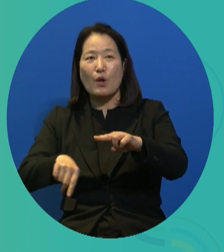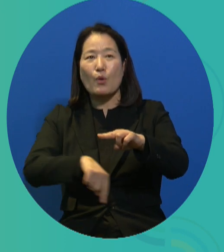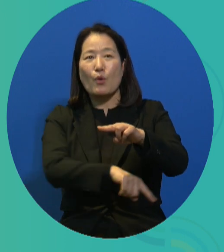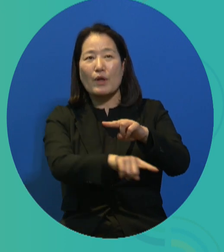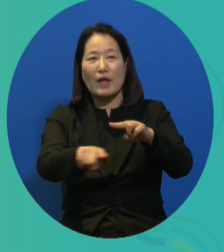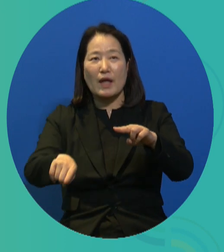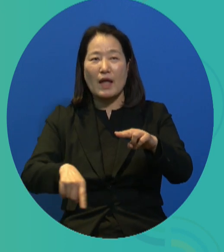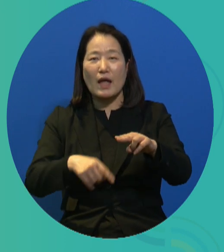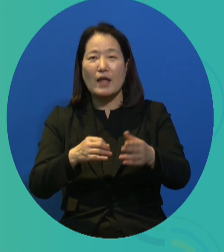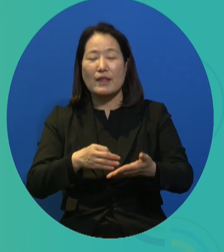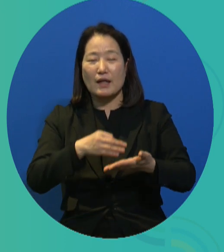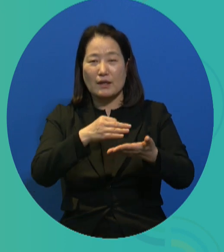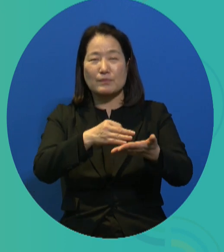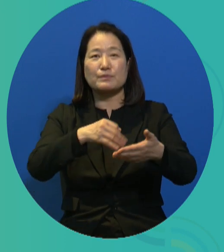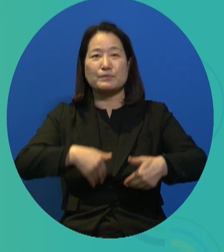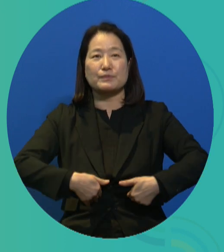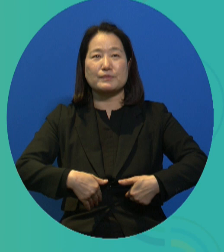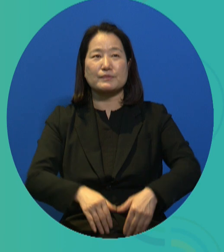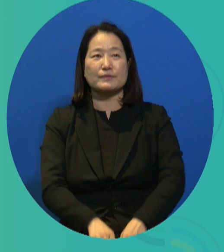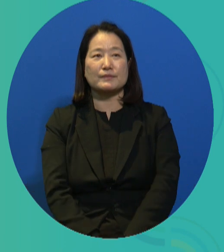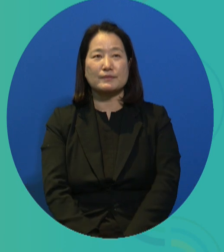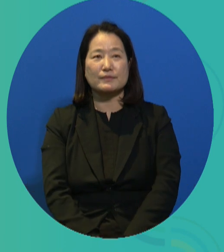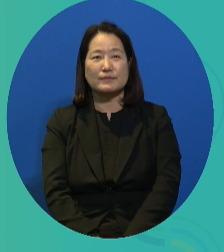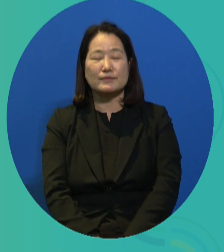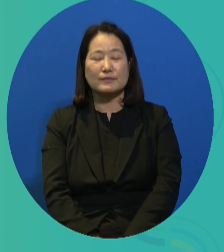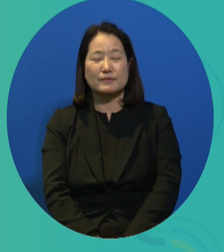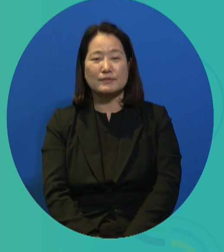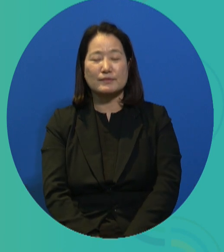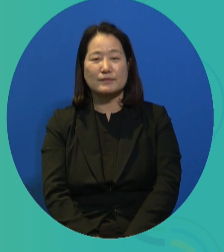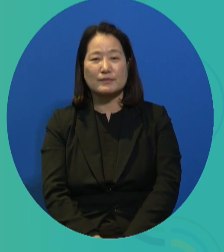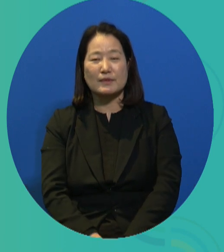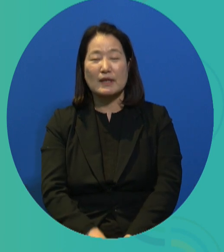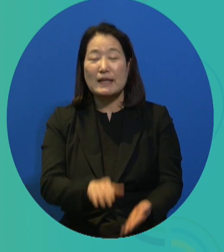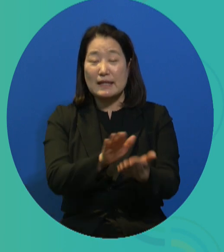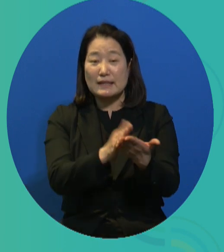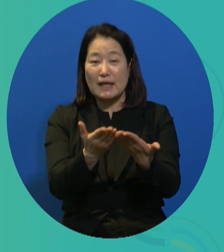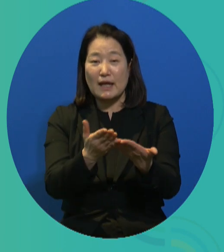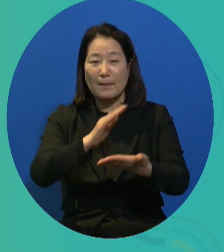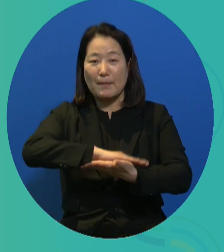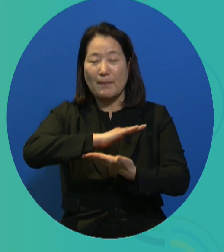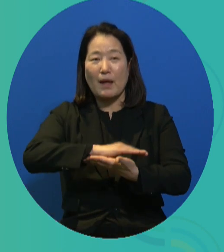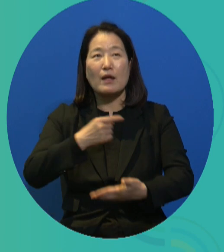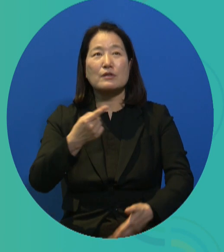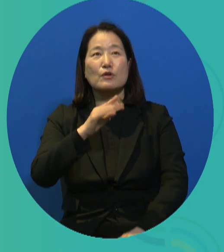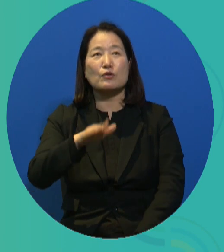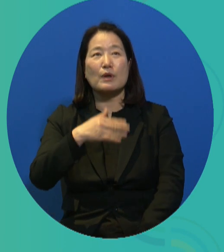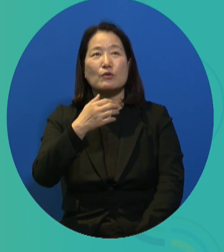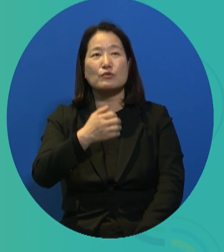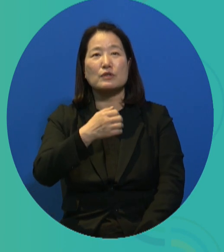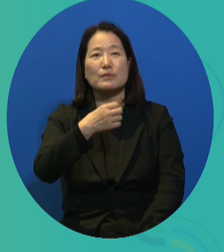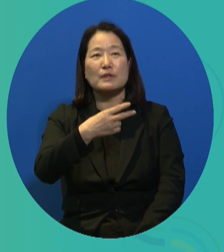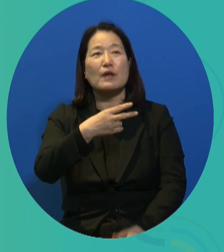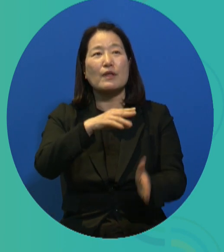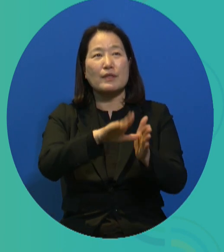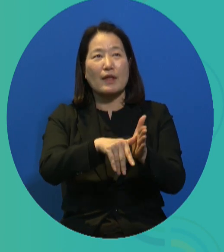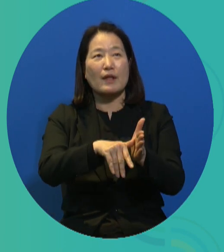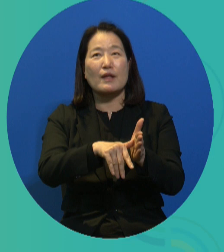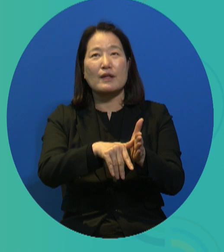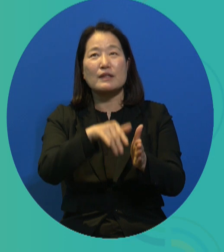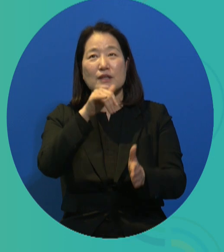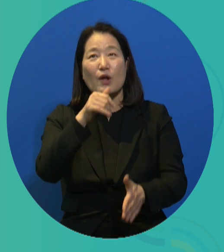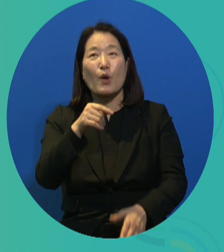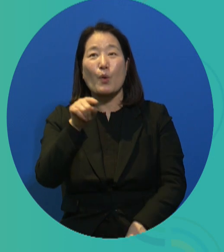between employed and unemployed and instead establish new norms for resource distribution. As I mentioned before, this book came out in 1999.